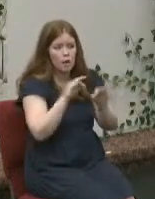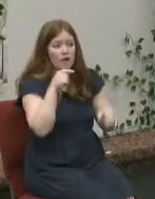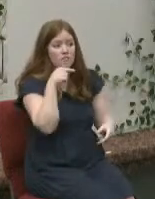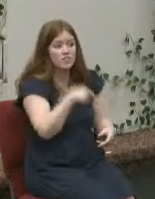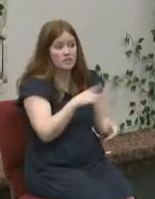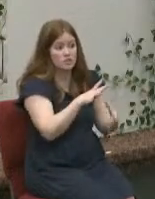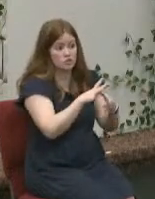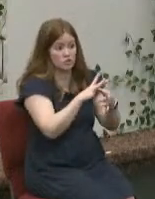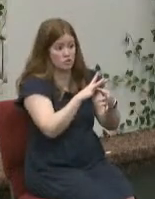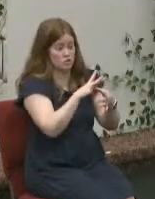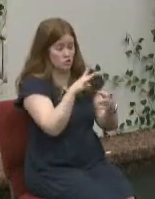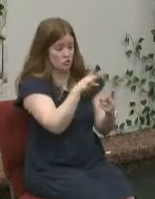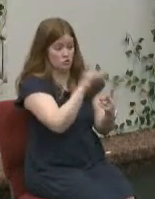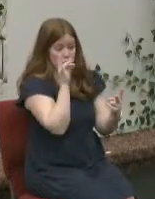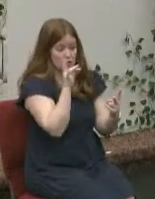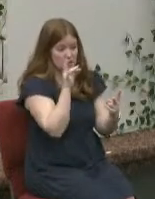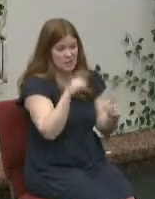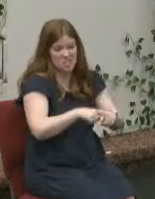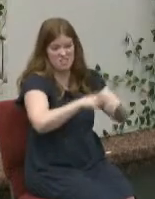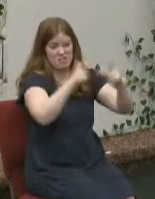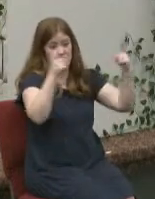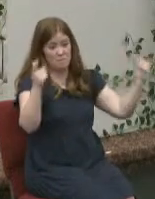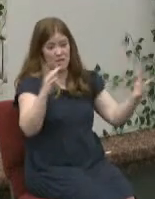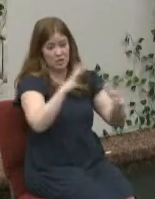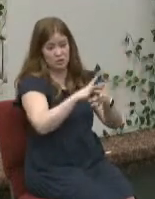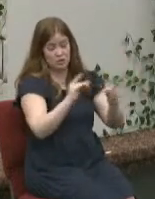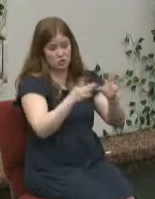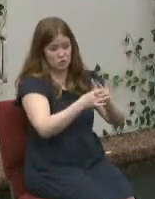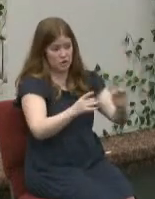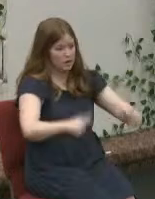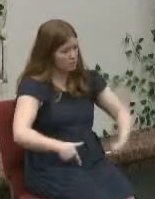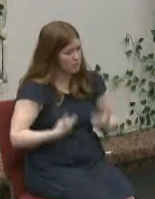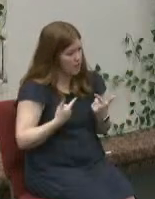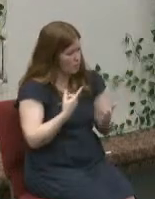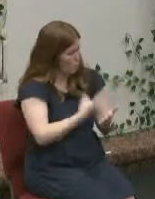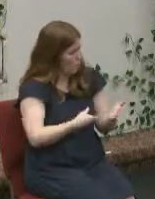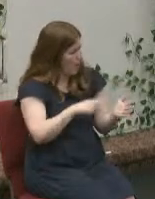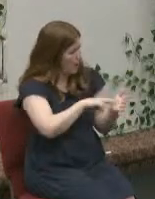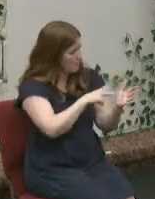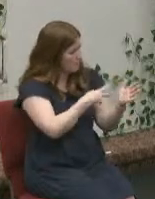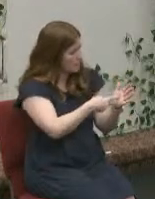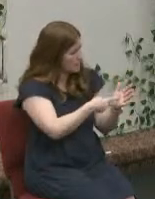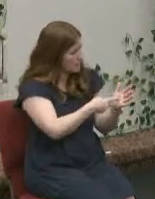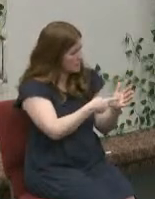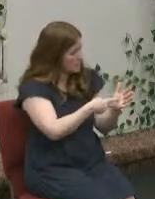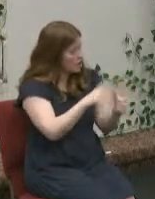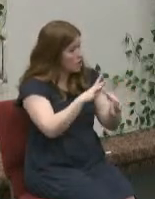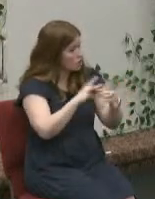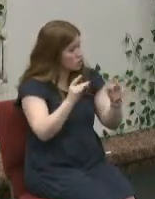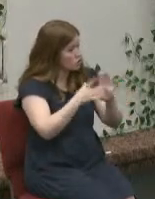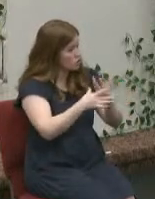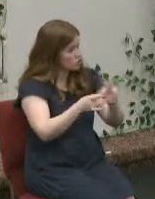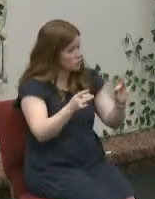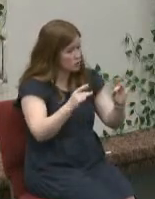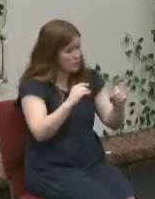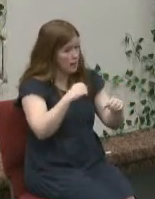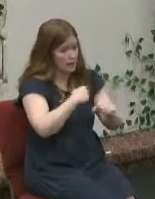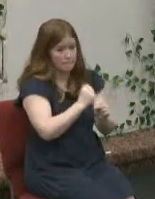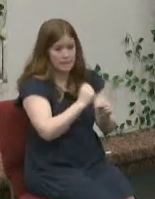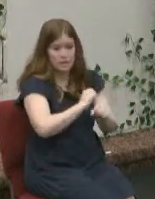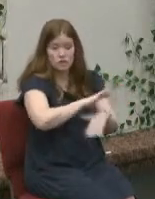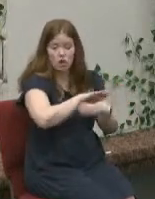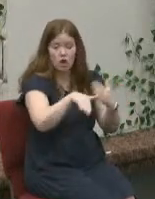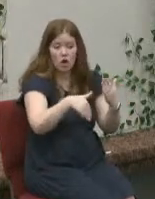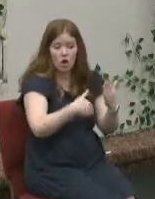of the meta story the big story of life and by that I mean this the story that puts all the other stories or makes